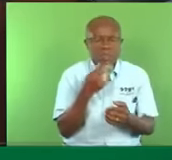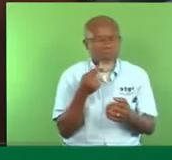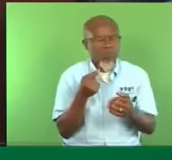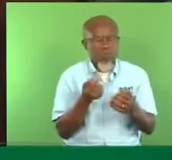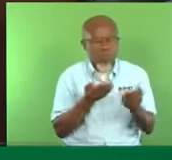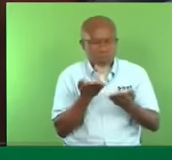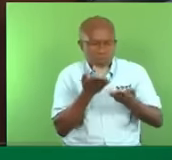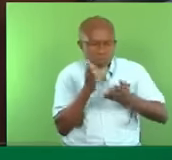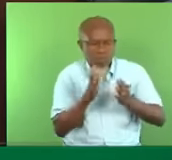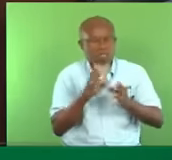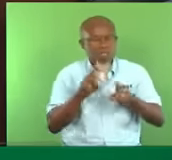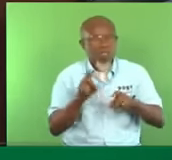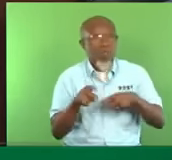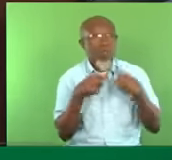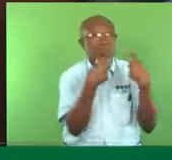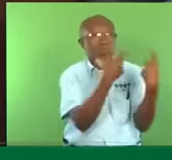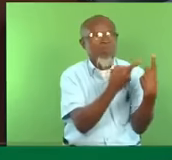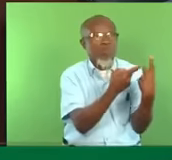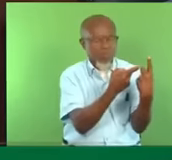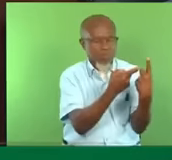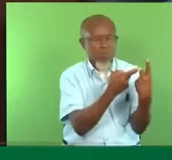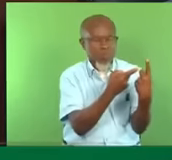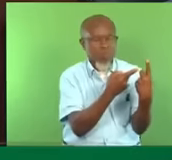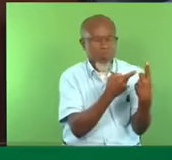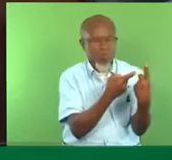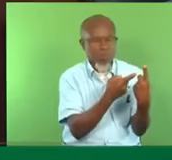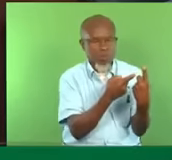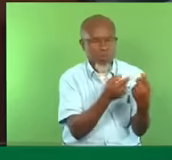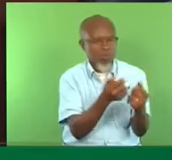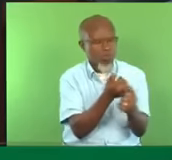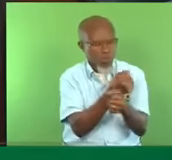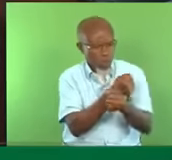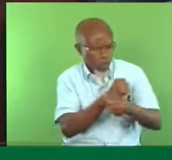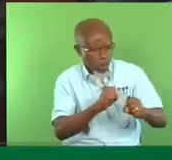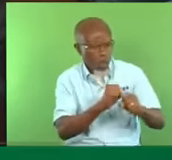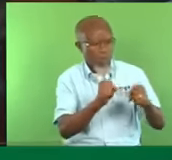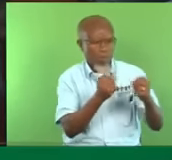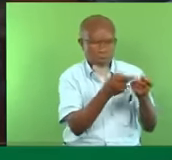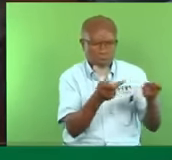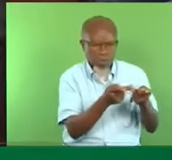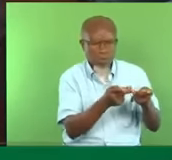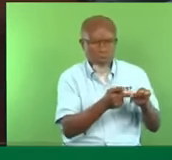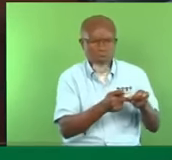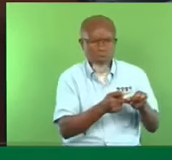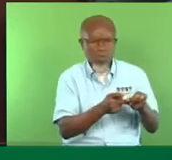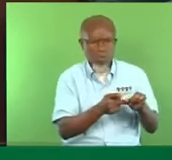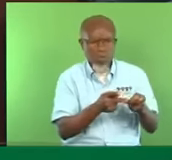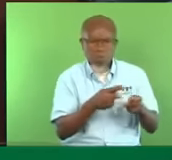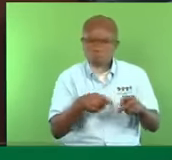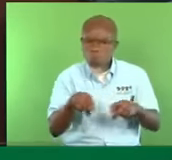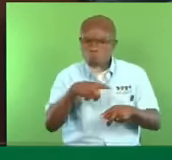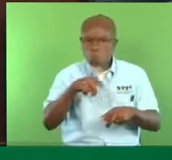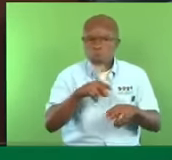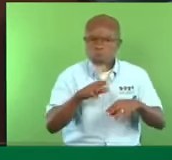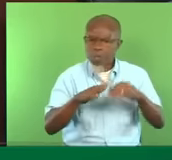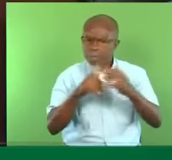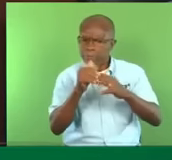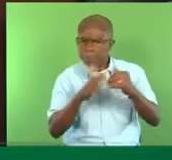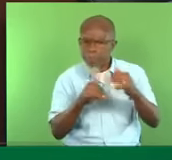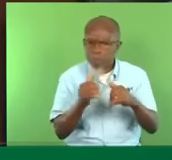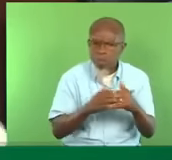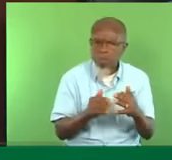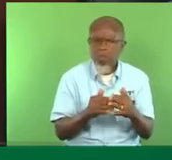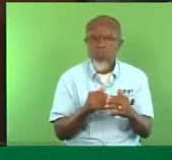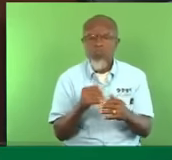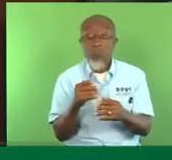We outfitted the government campus. $1 billion for ministries of government. The partnership. Nobody raised any corruption, but I have to